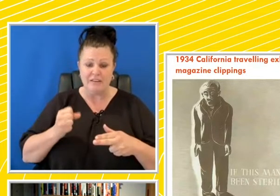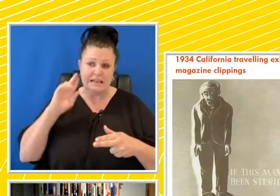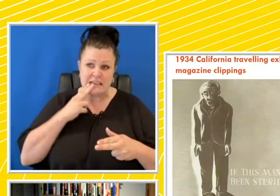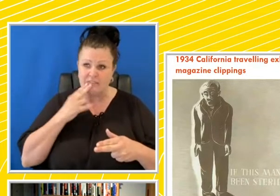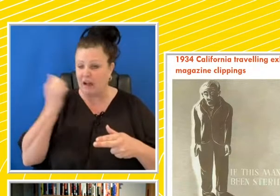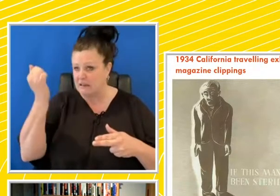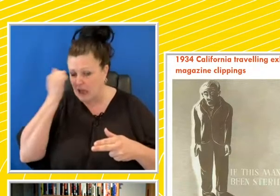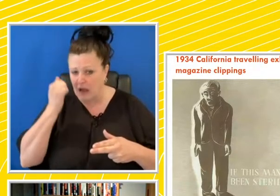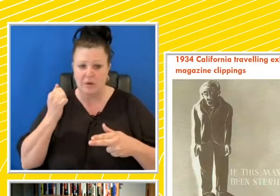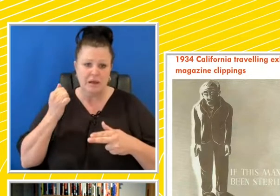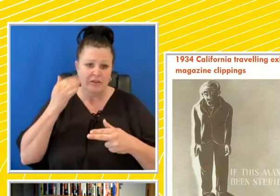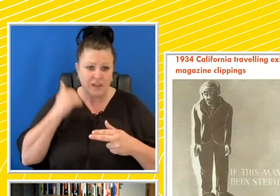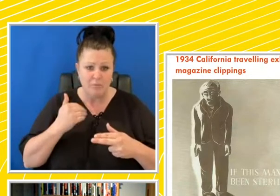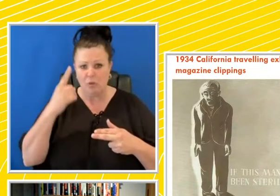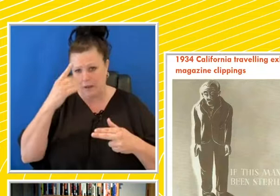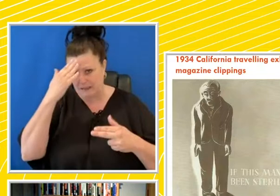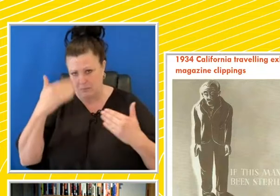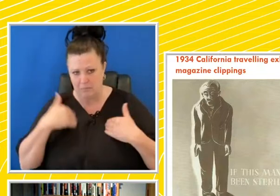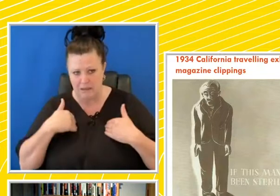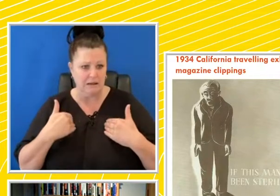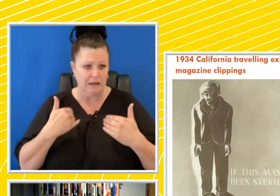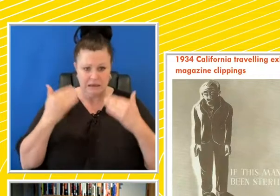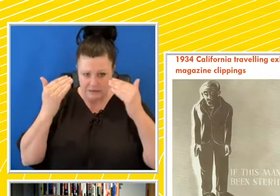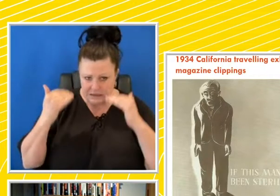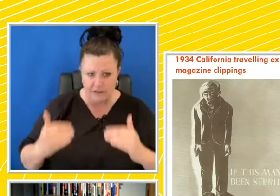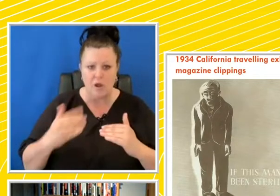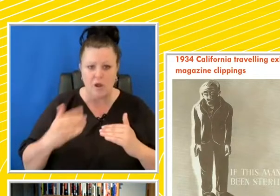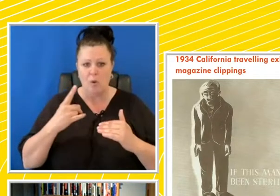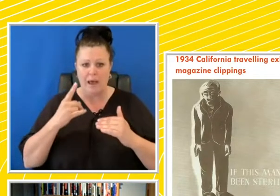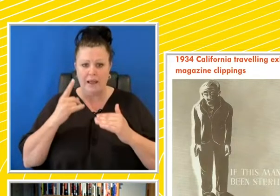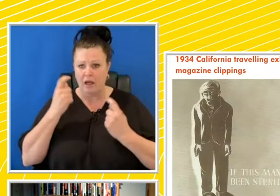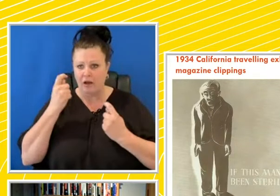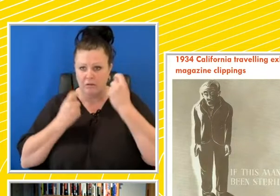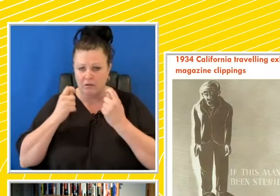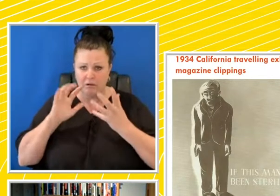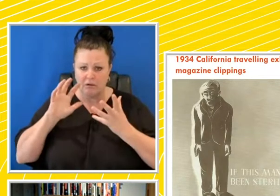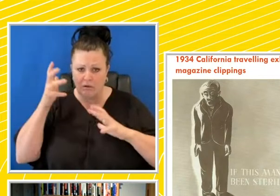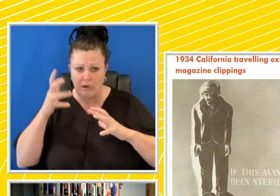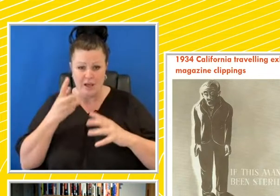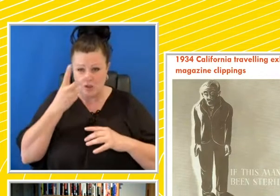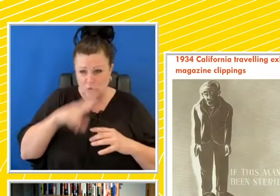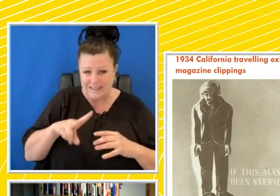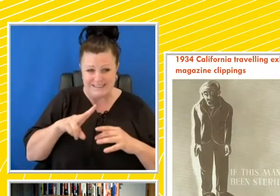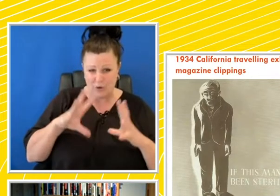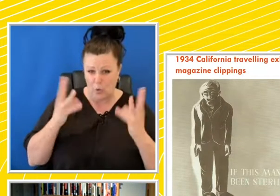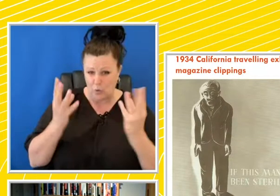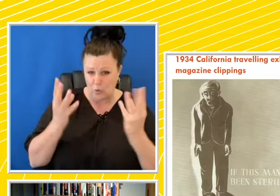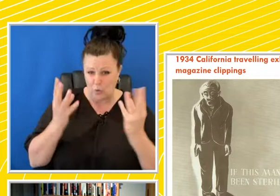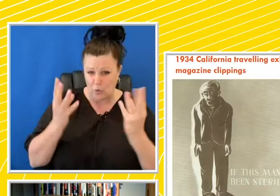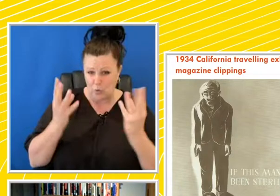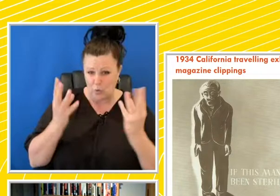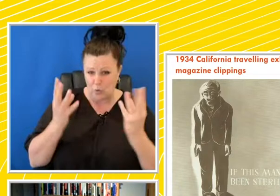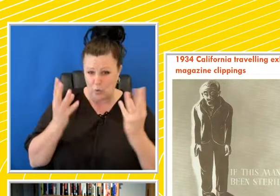three stammerers, two epileptics, one mentally deficient female, one deformed abnormal female. Together, 20 hereditarily diseased.